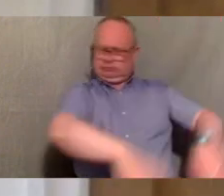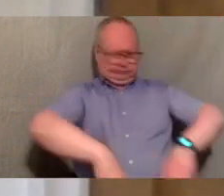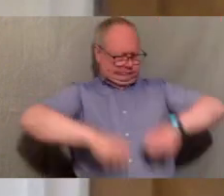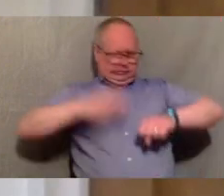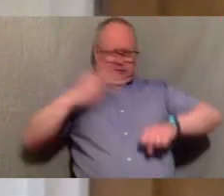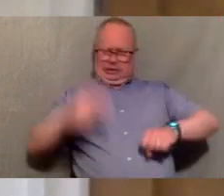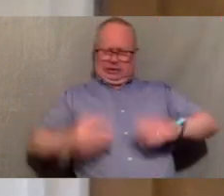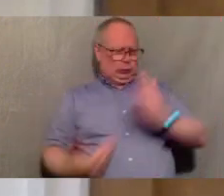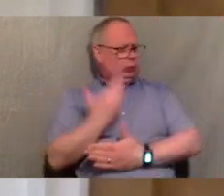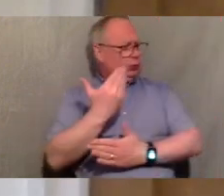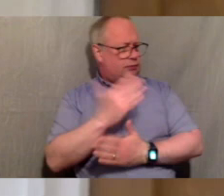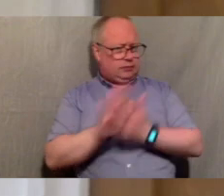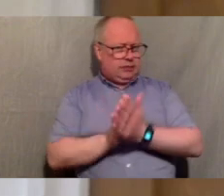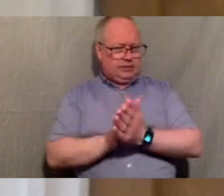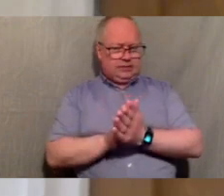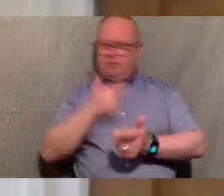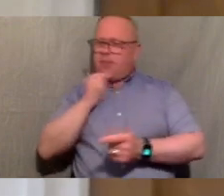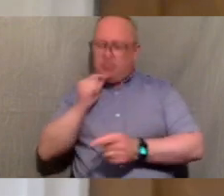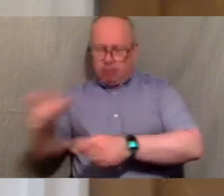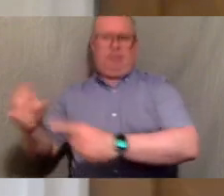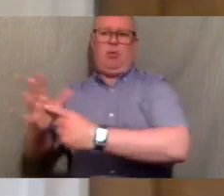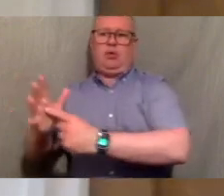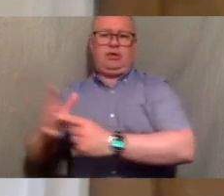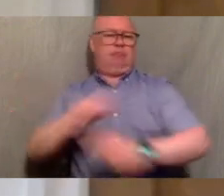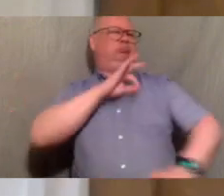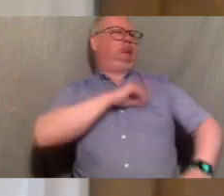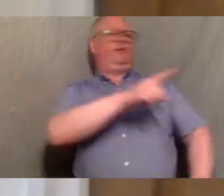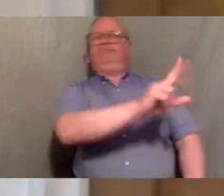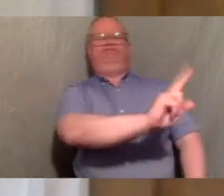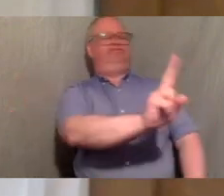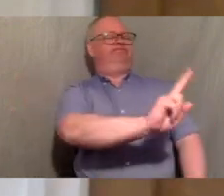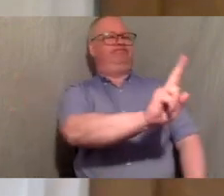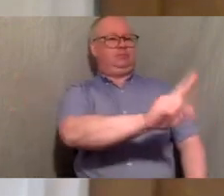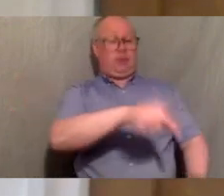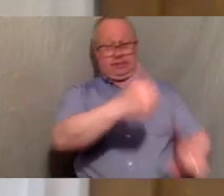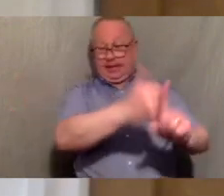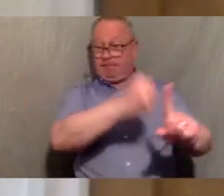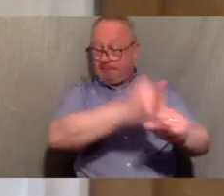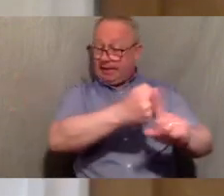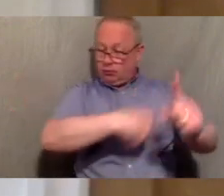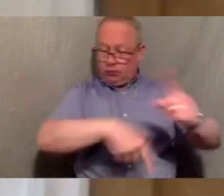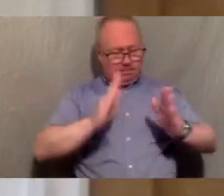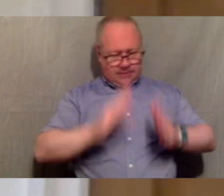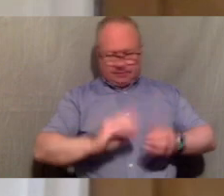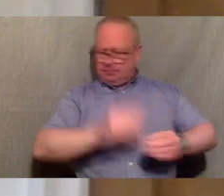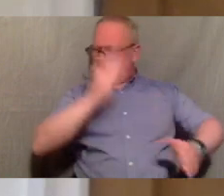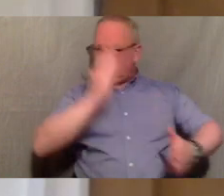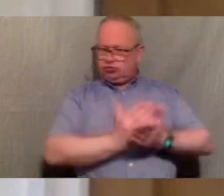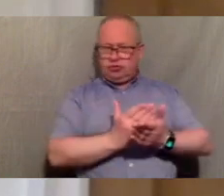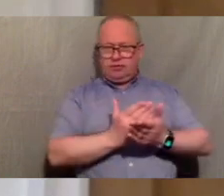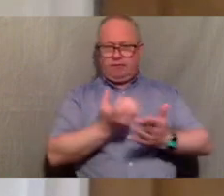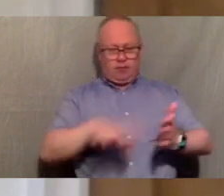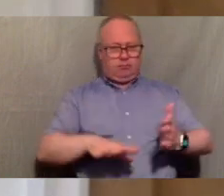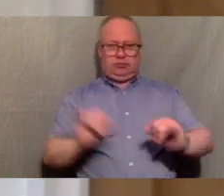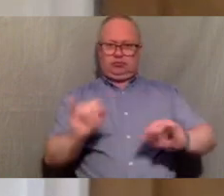profit um so with this campaign it um we think it's really important that we make sure that out of the crisis comes a